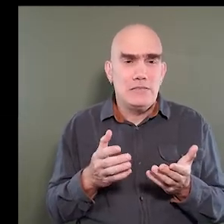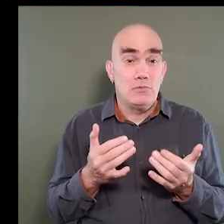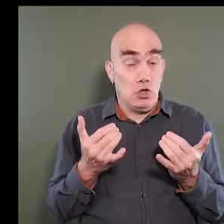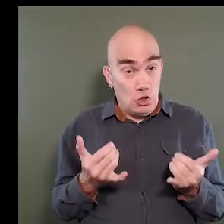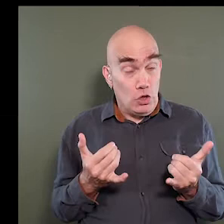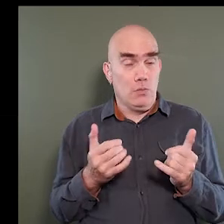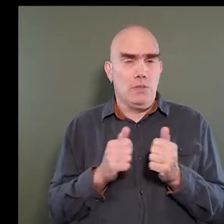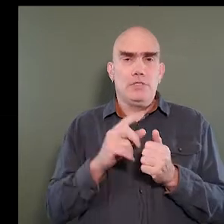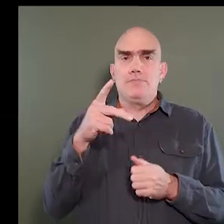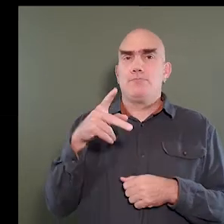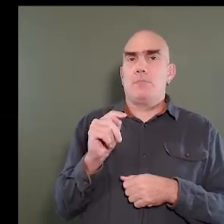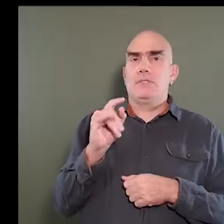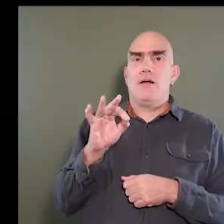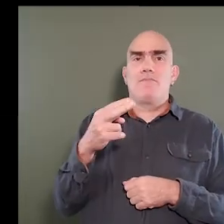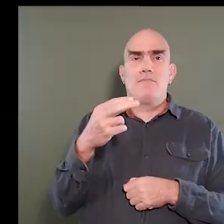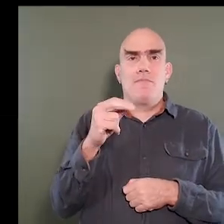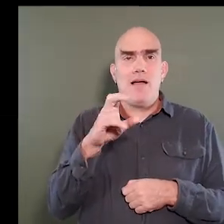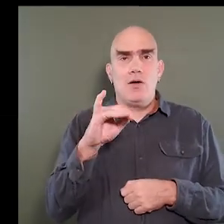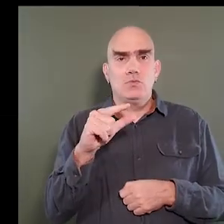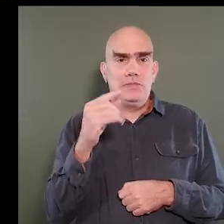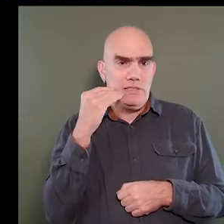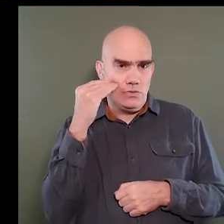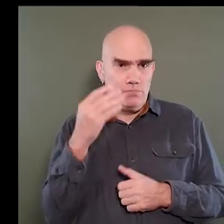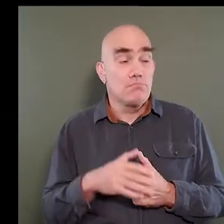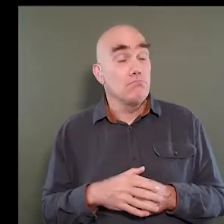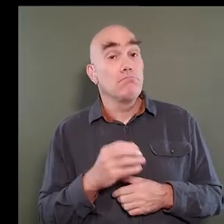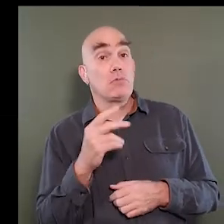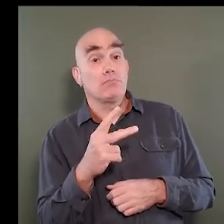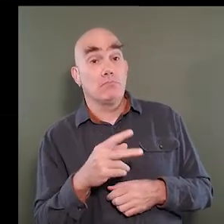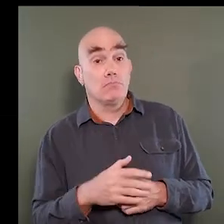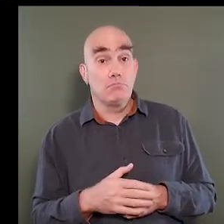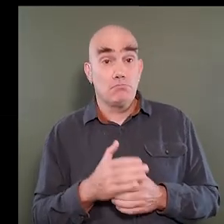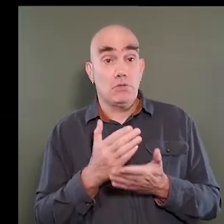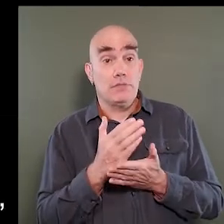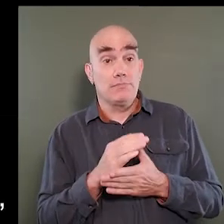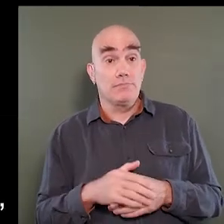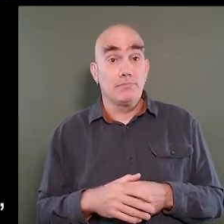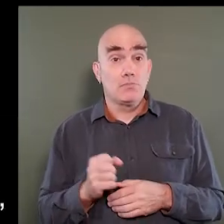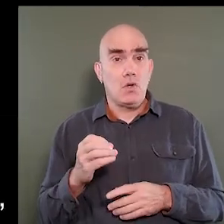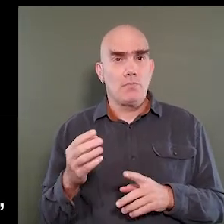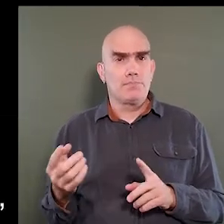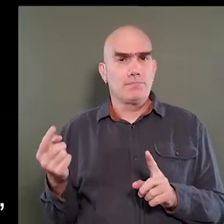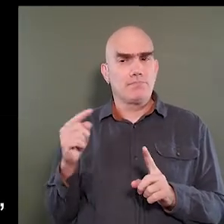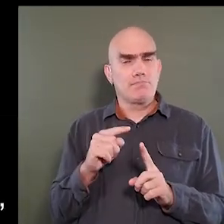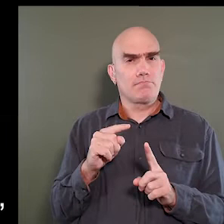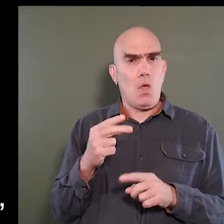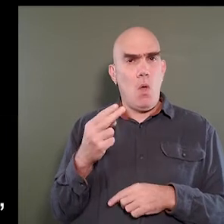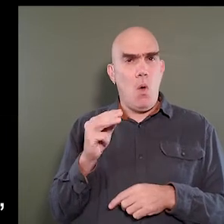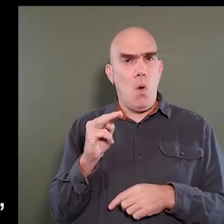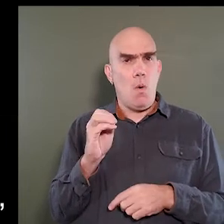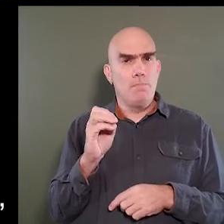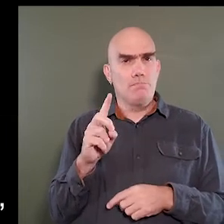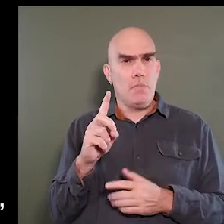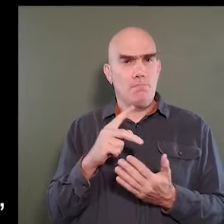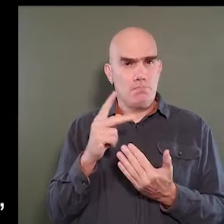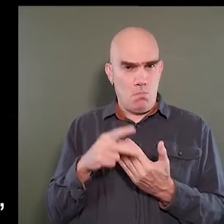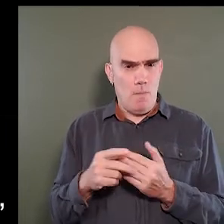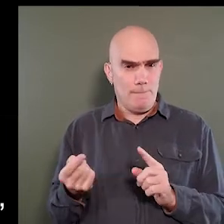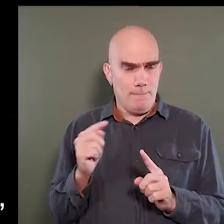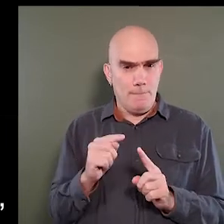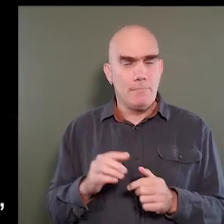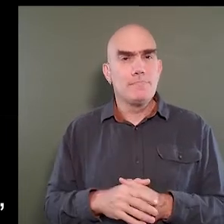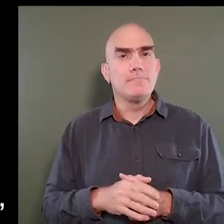currently housed in the Department of Housing. Okay. All right. So getting back to